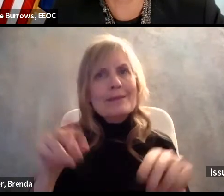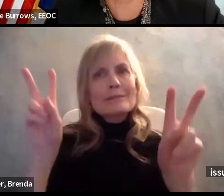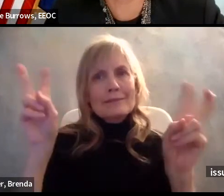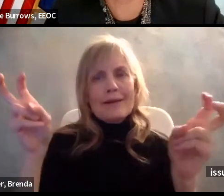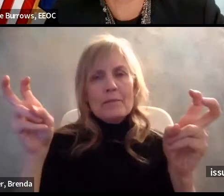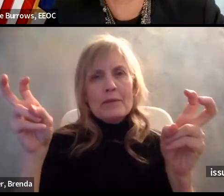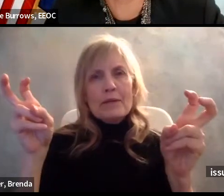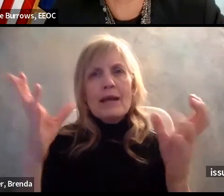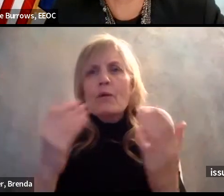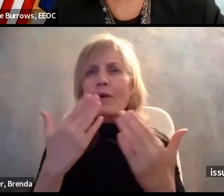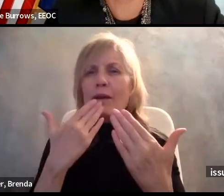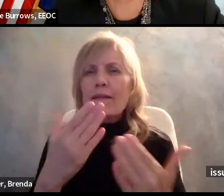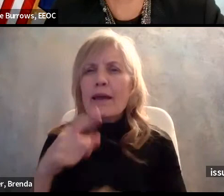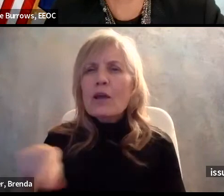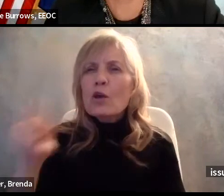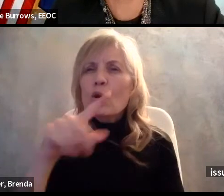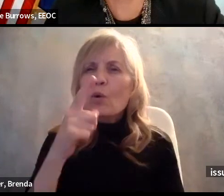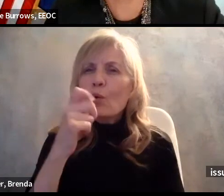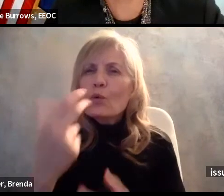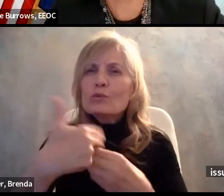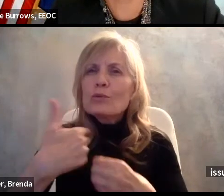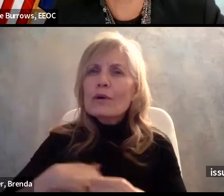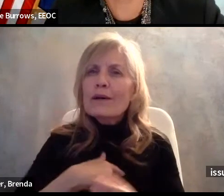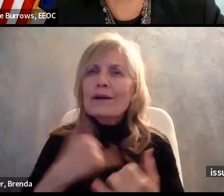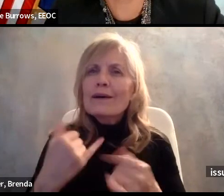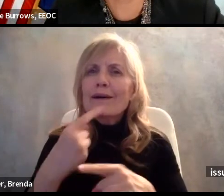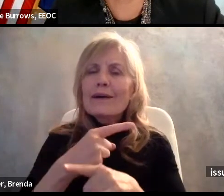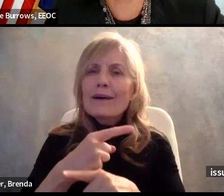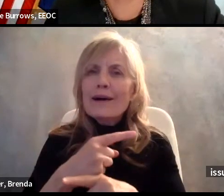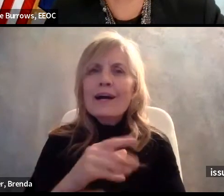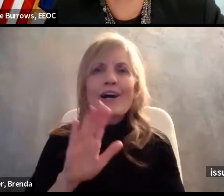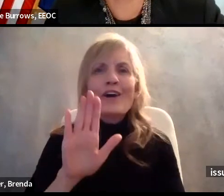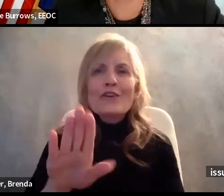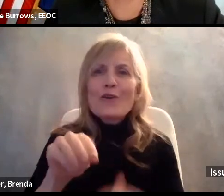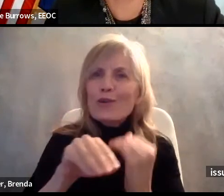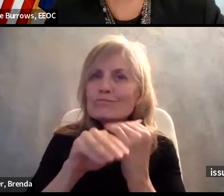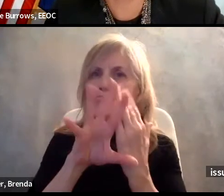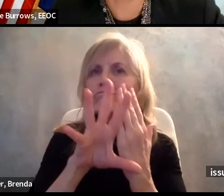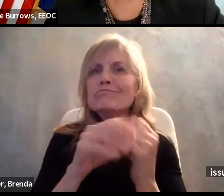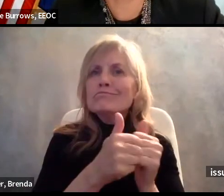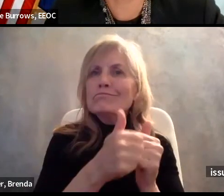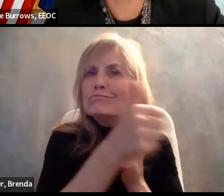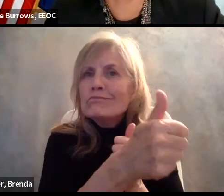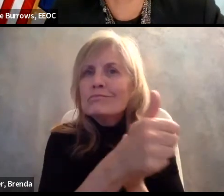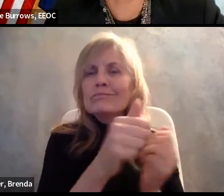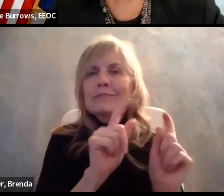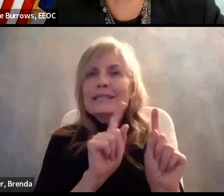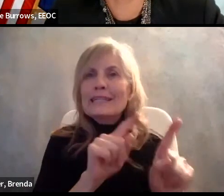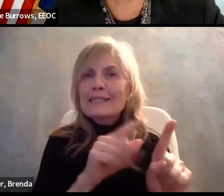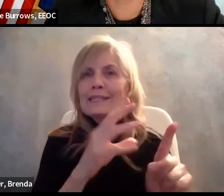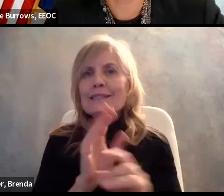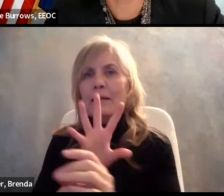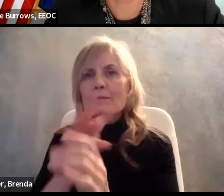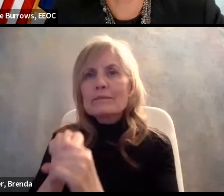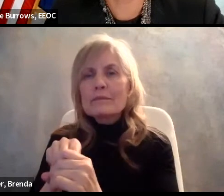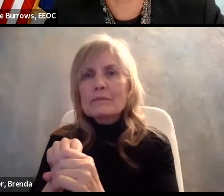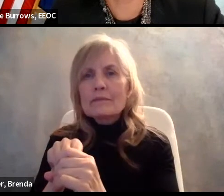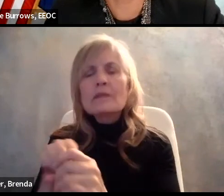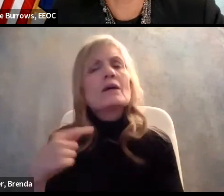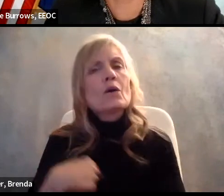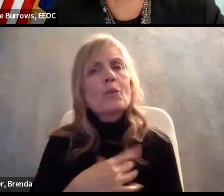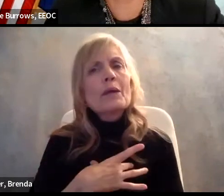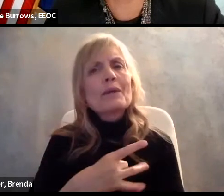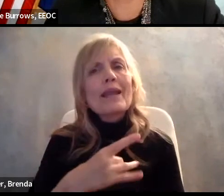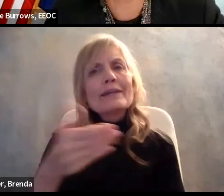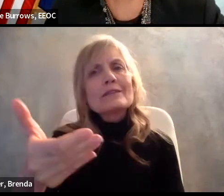all of you who joined us today for your virtual attendance and participation, and we invite you to continue this